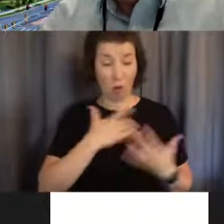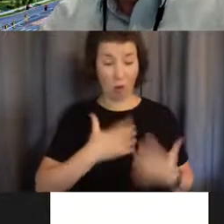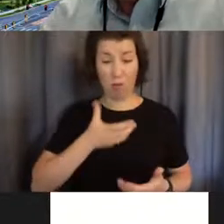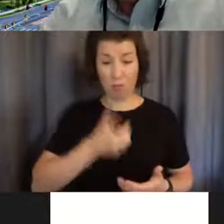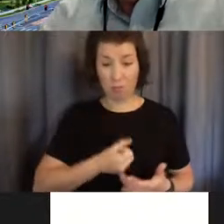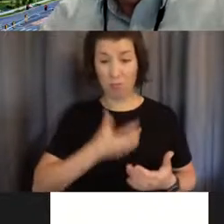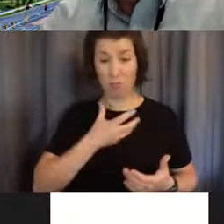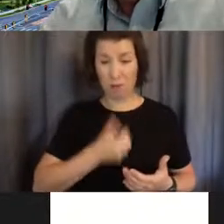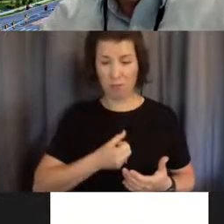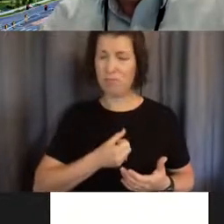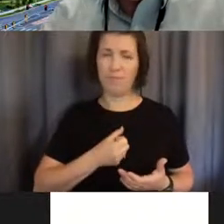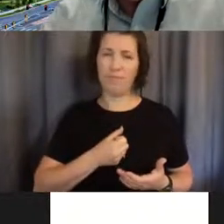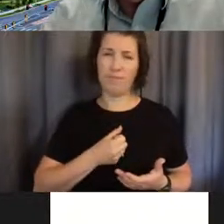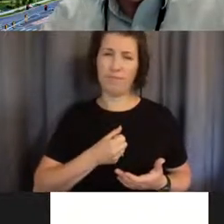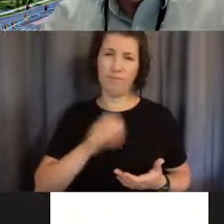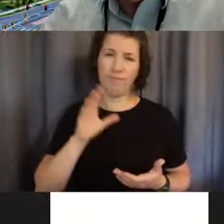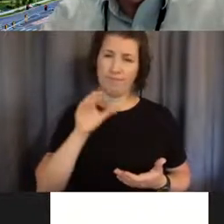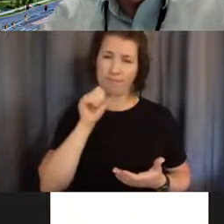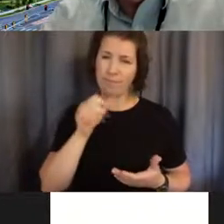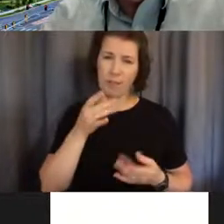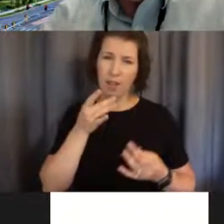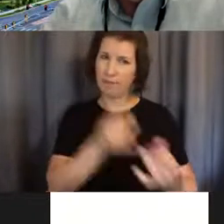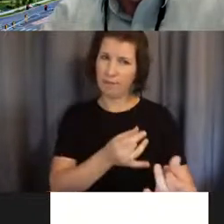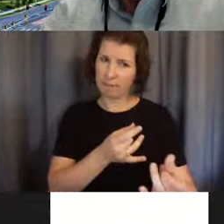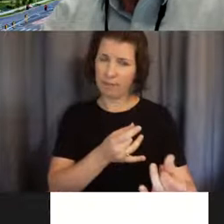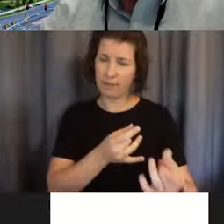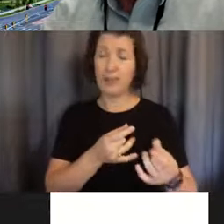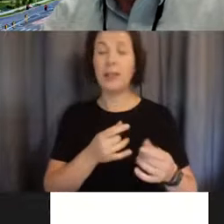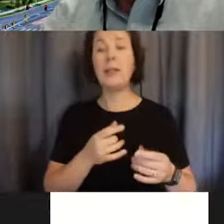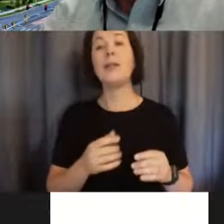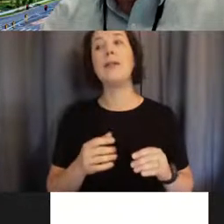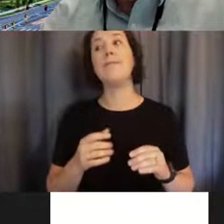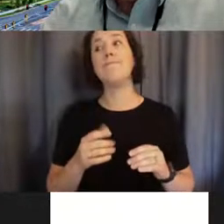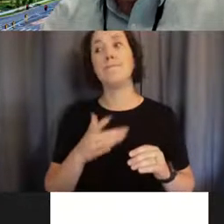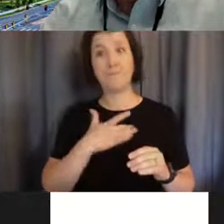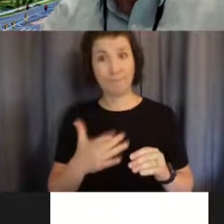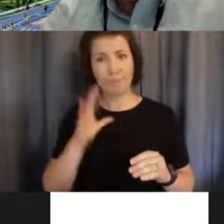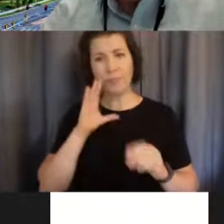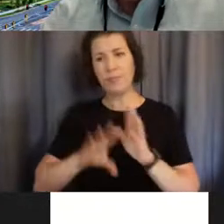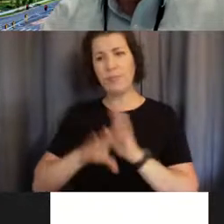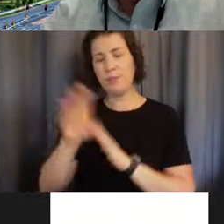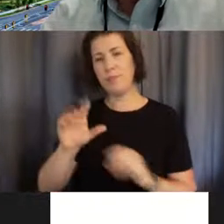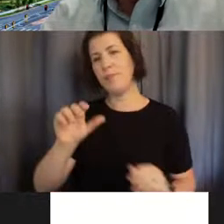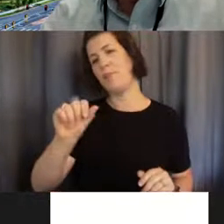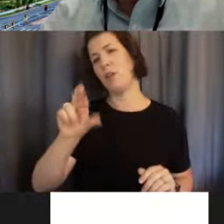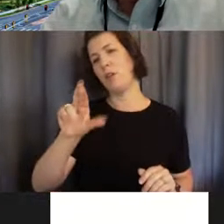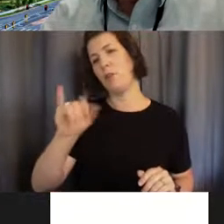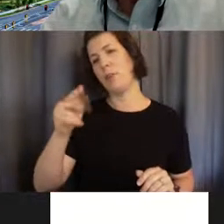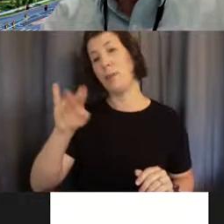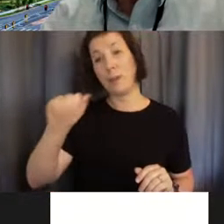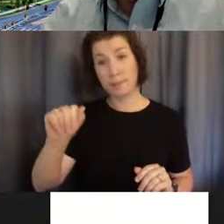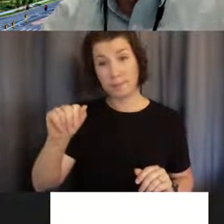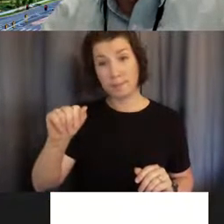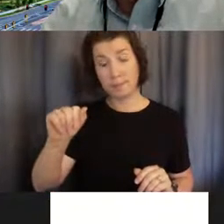much, much higher chance of developing an arrhythmia. And so in the long term, a lot of these people still have